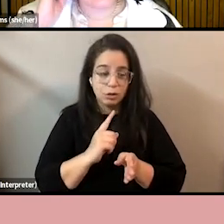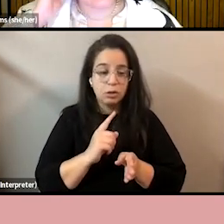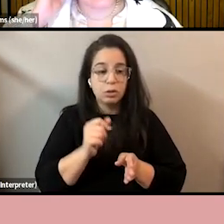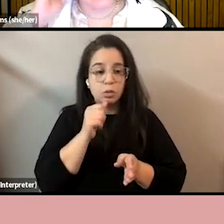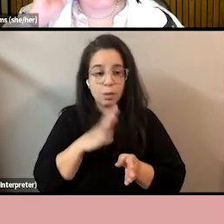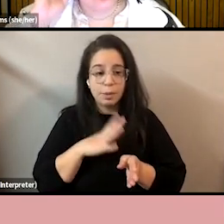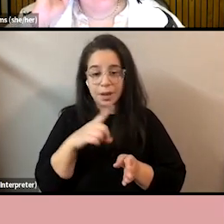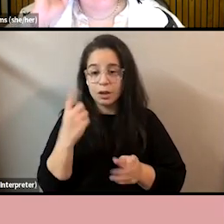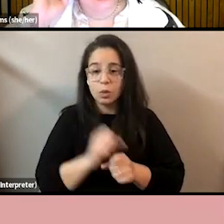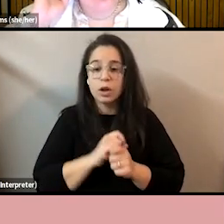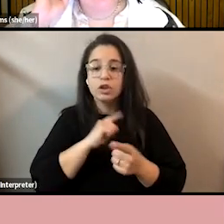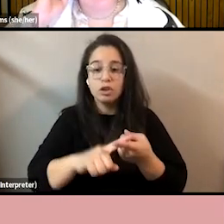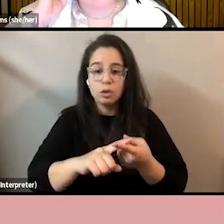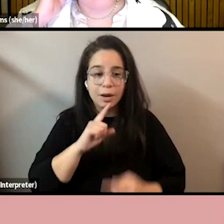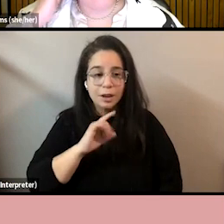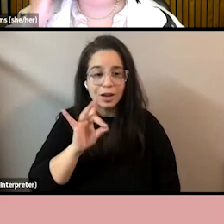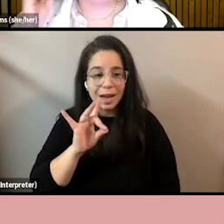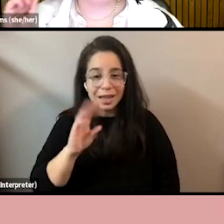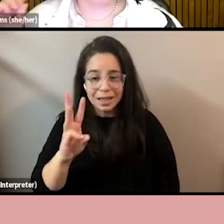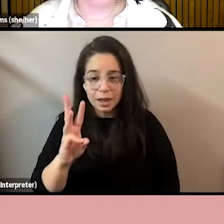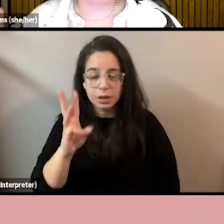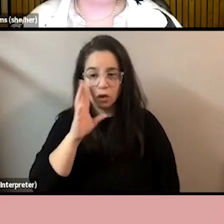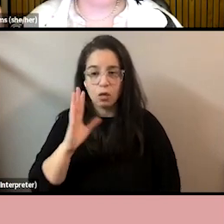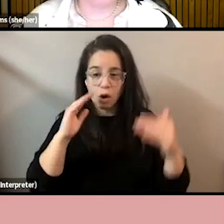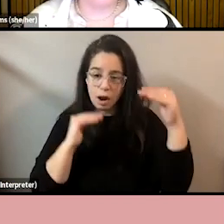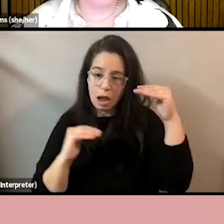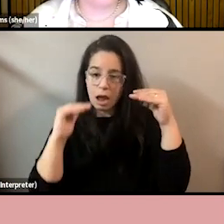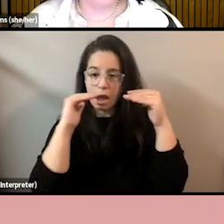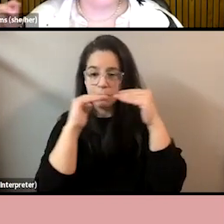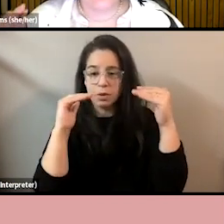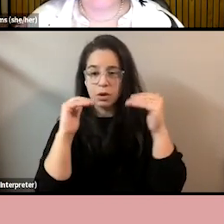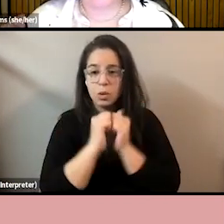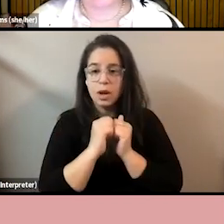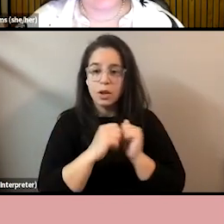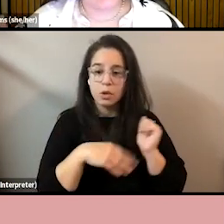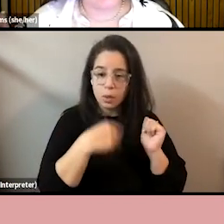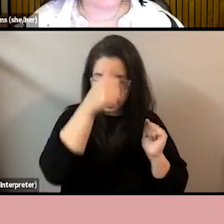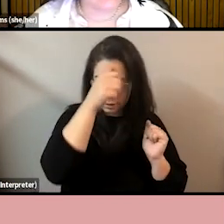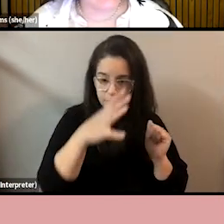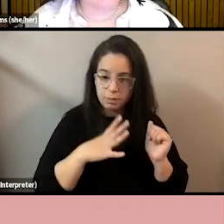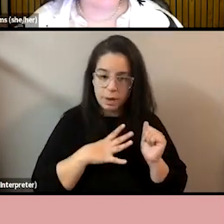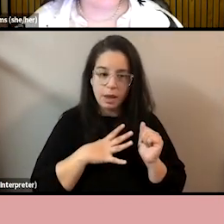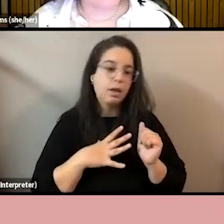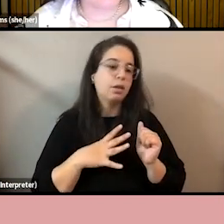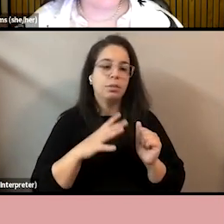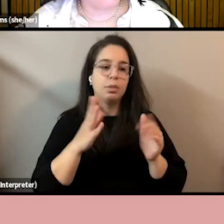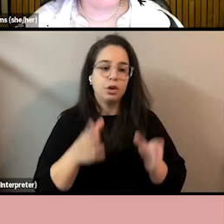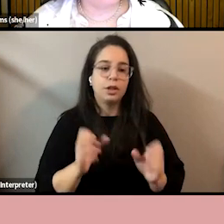86 to close the gap in earnings with her white male colleague, who was able to retire at 60.